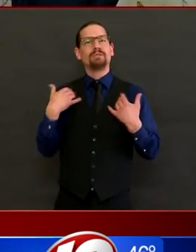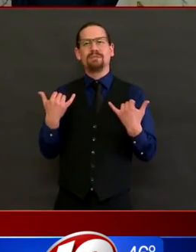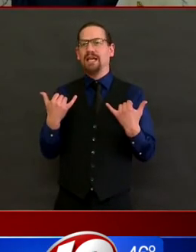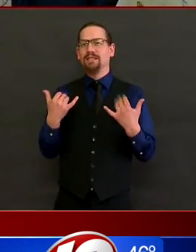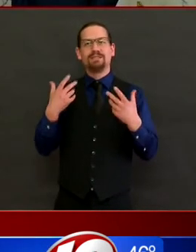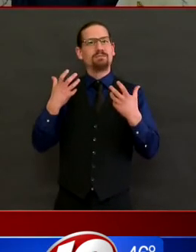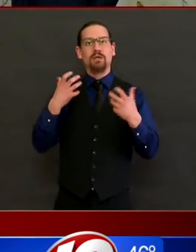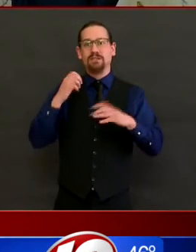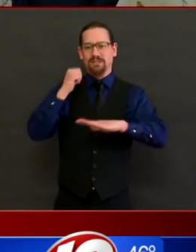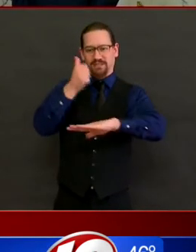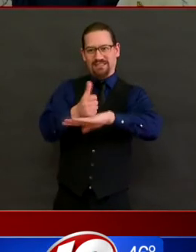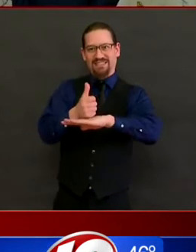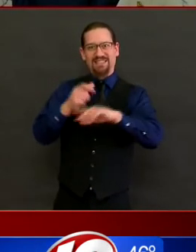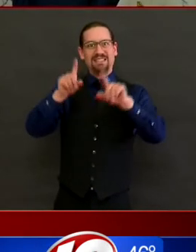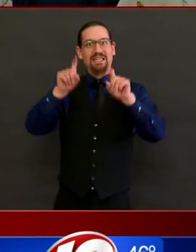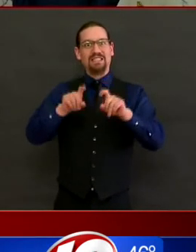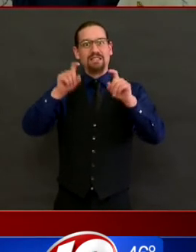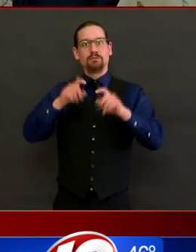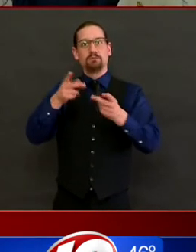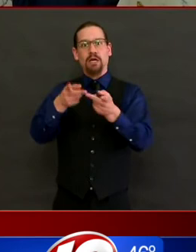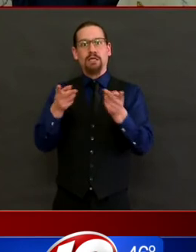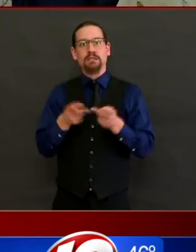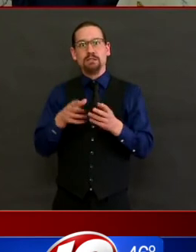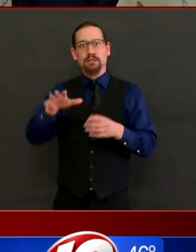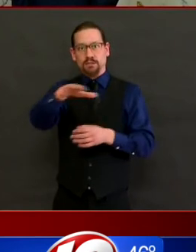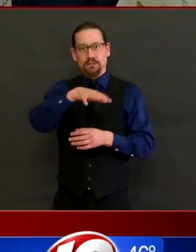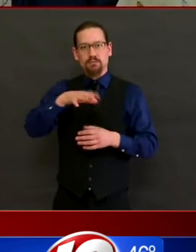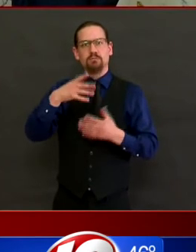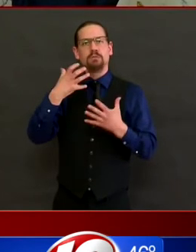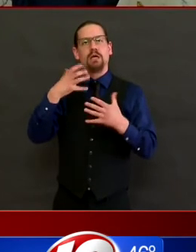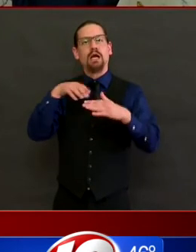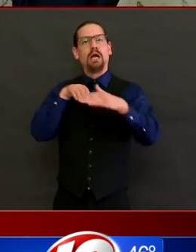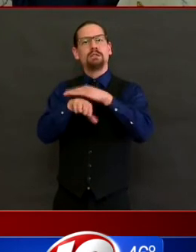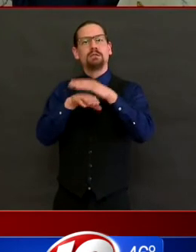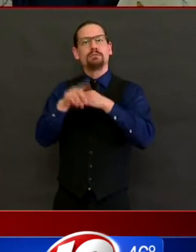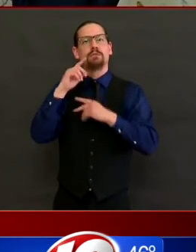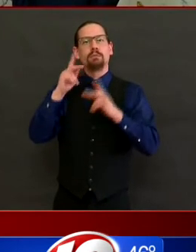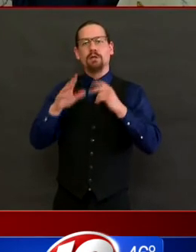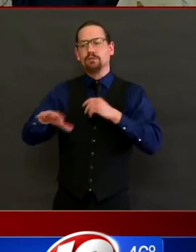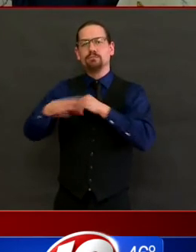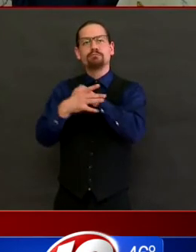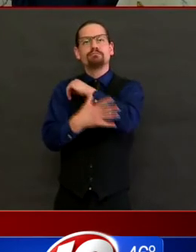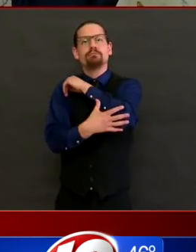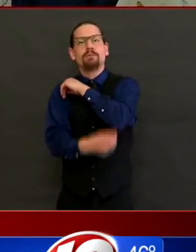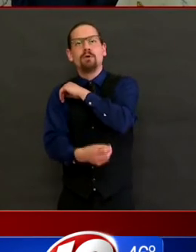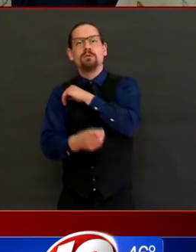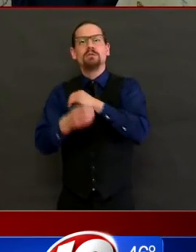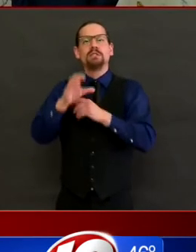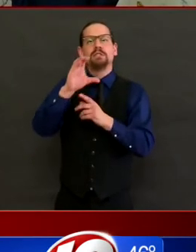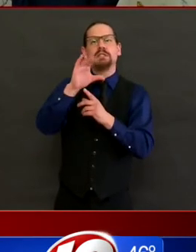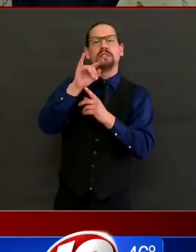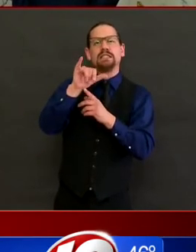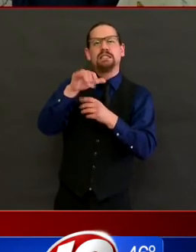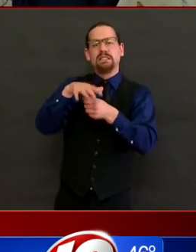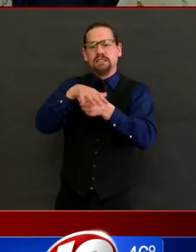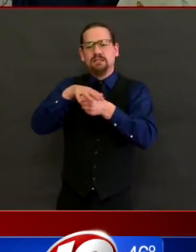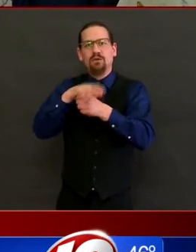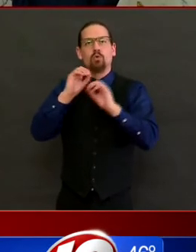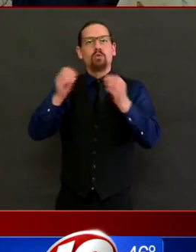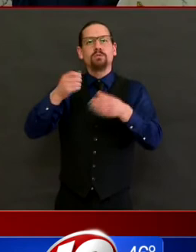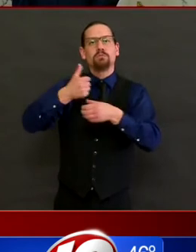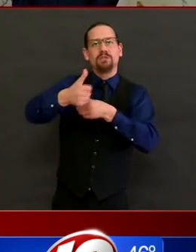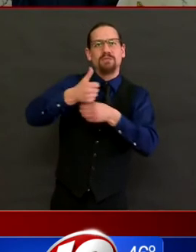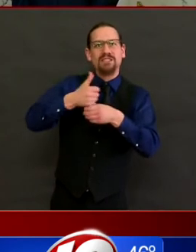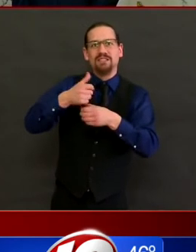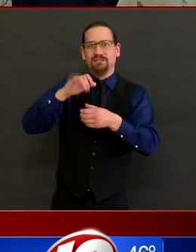throughout Rhode Island. We are also working with our health equity zone partners. Throughout the